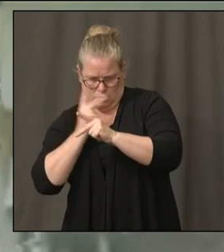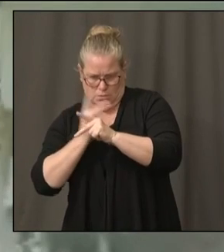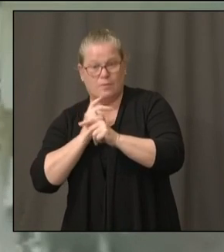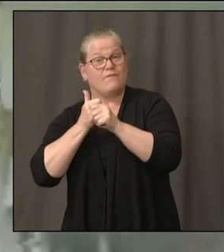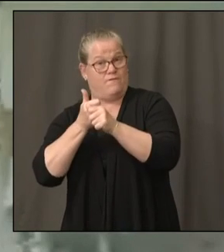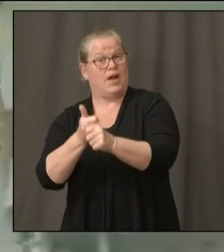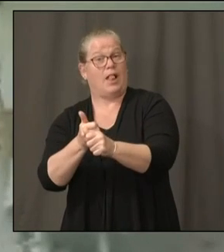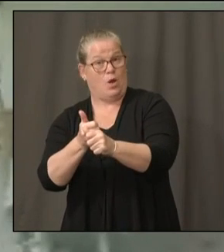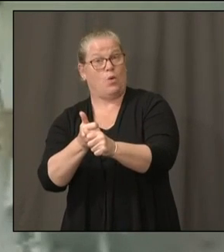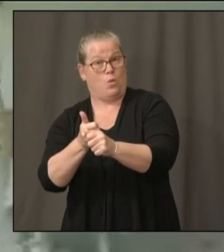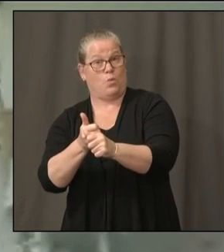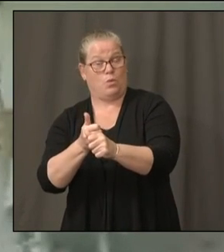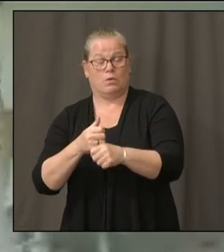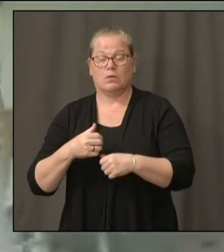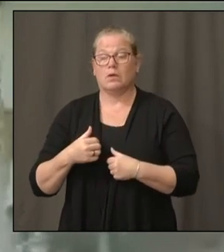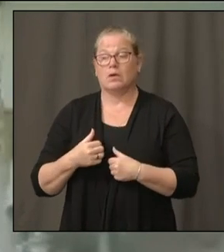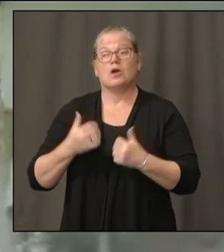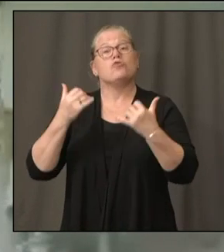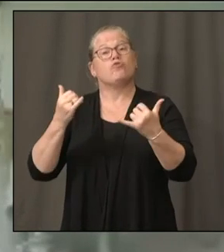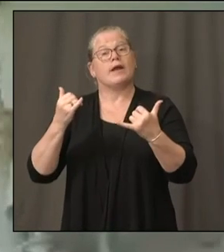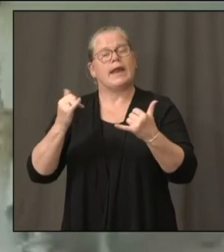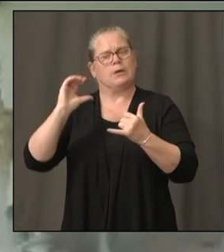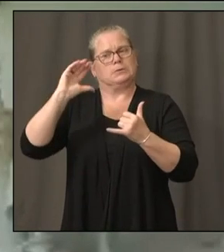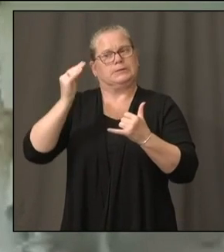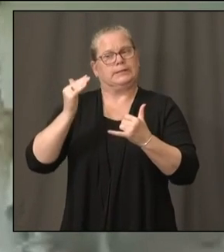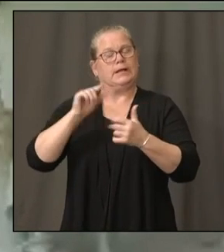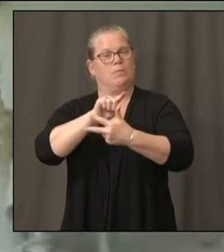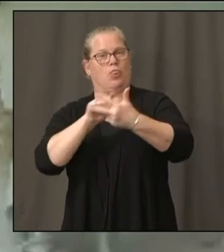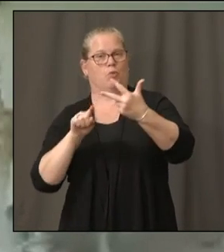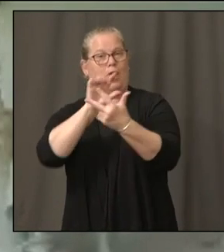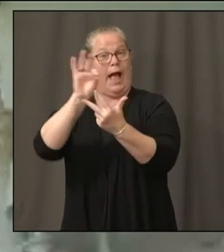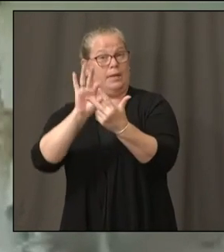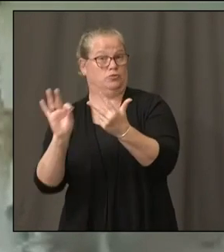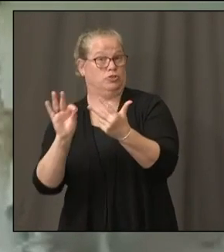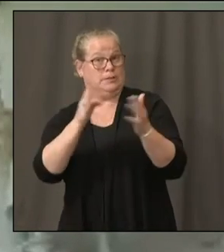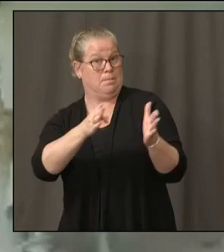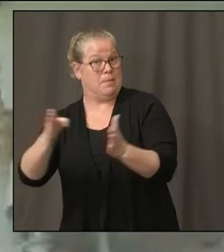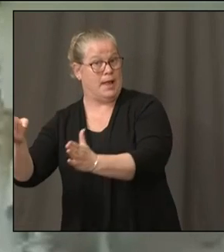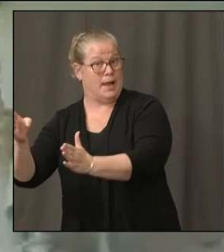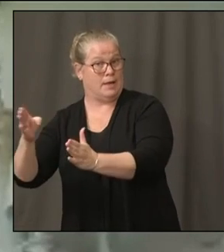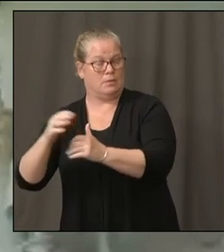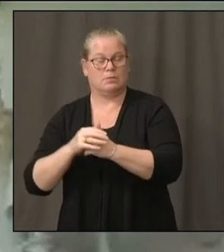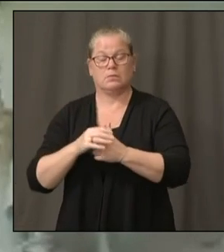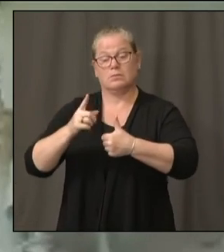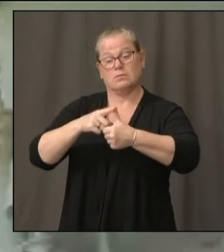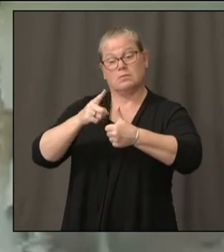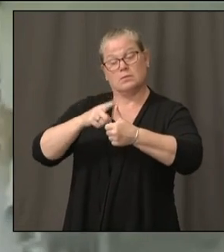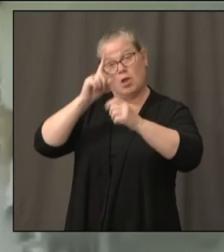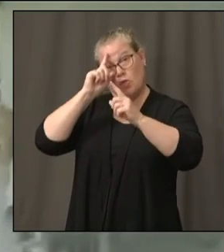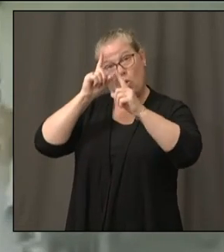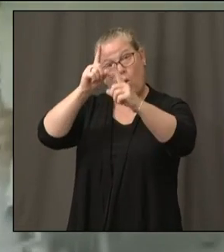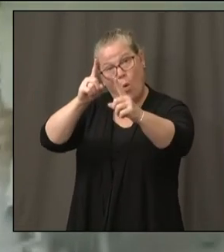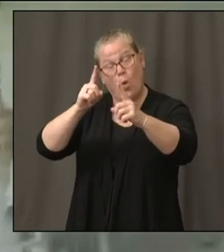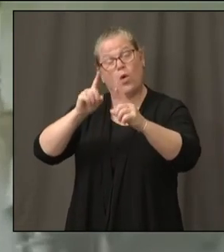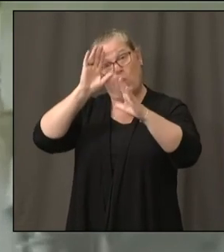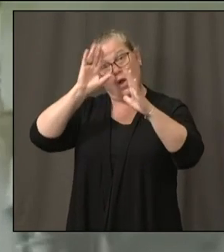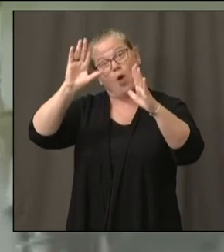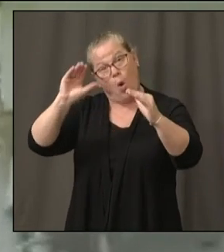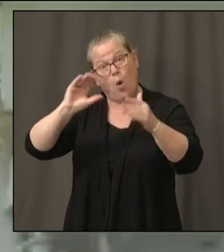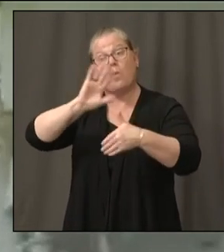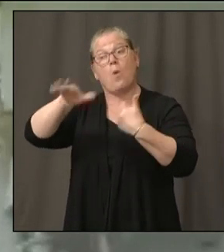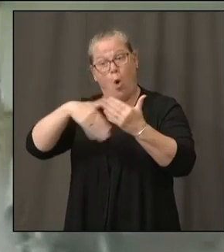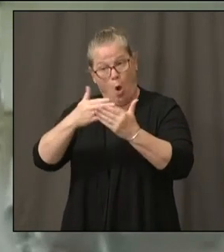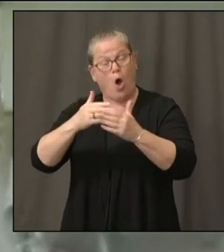to bring back all of the children because we know, as everyone knows, that